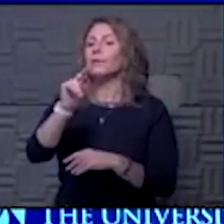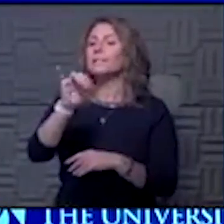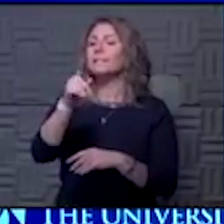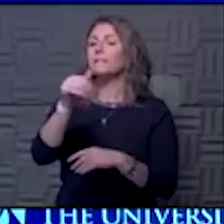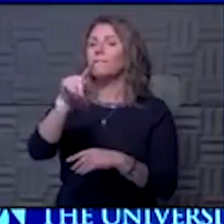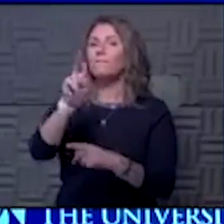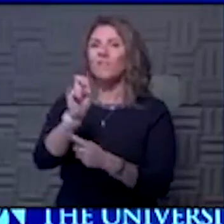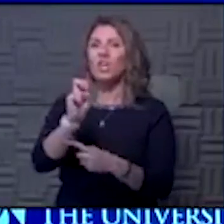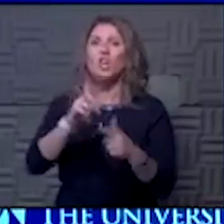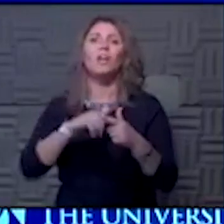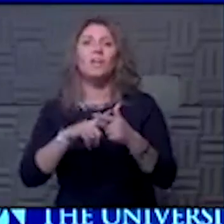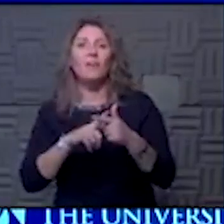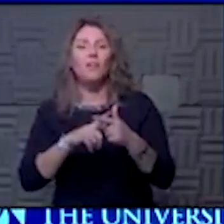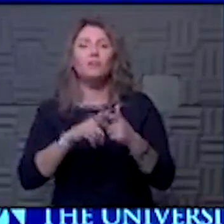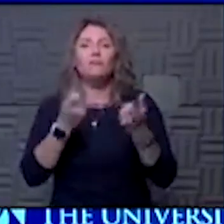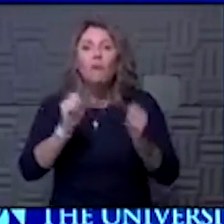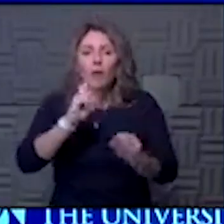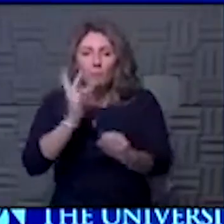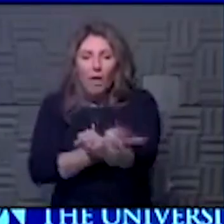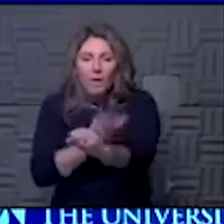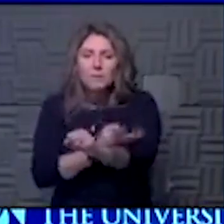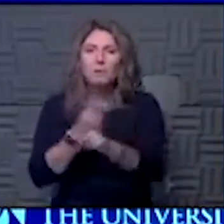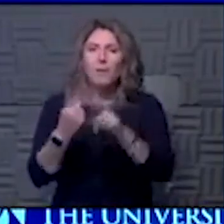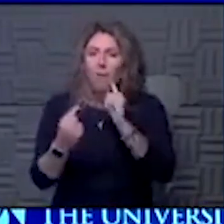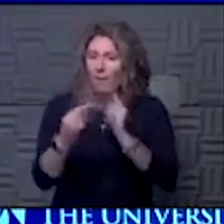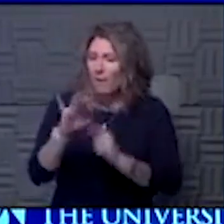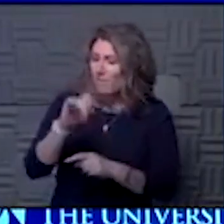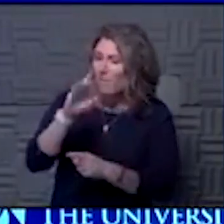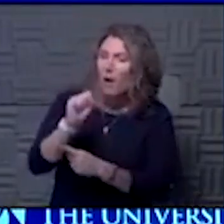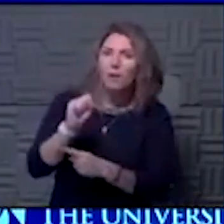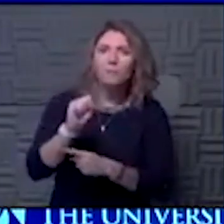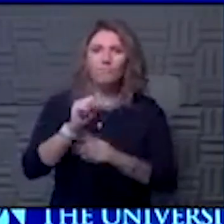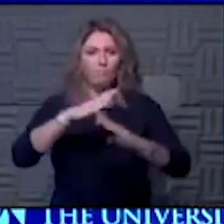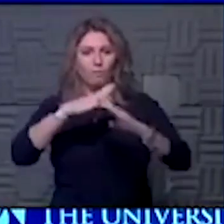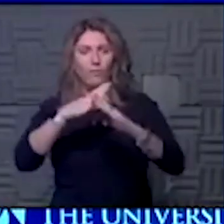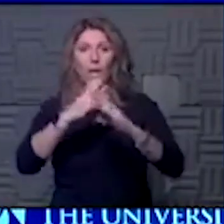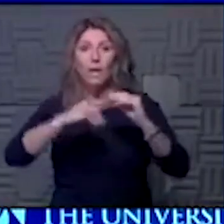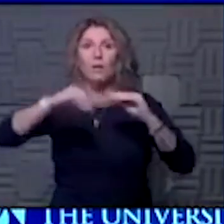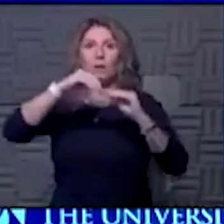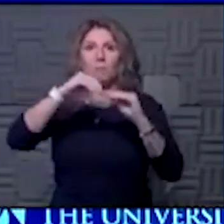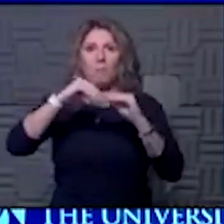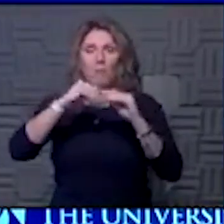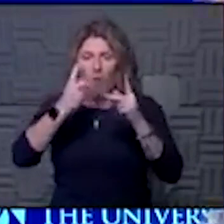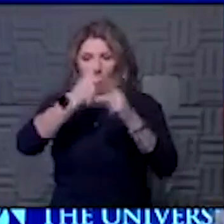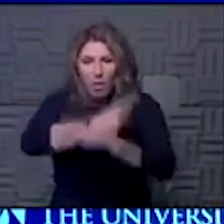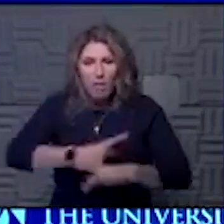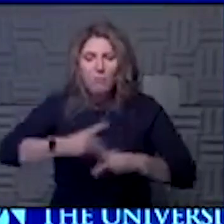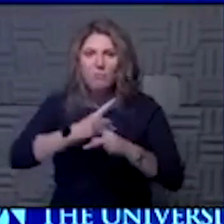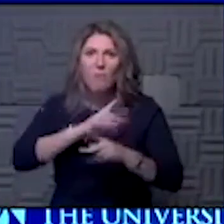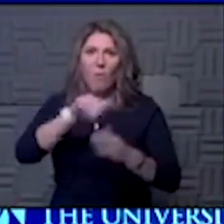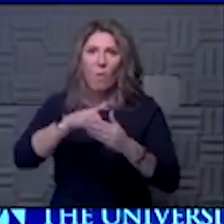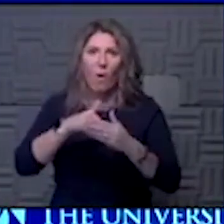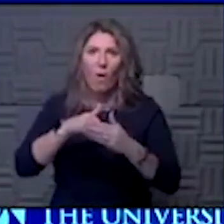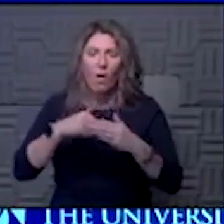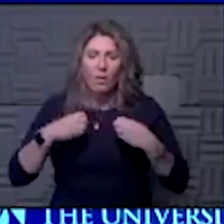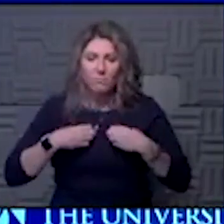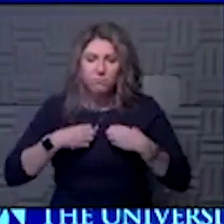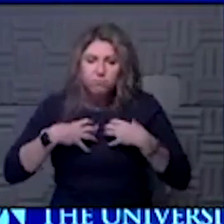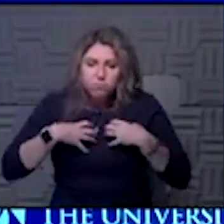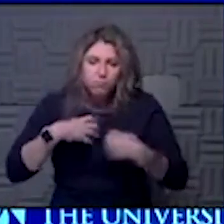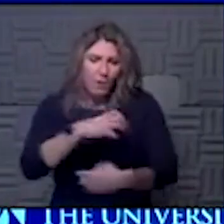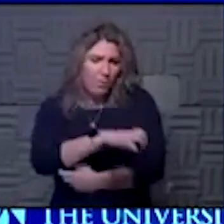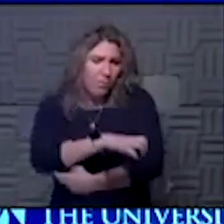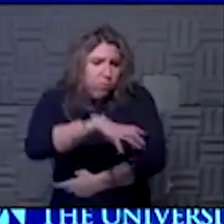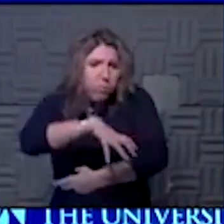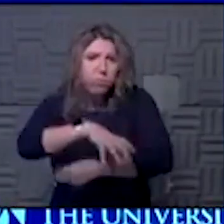give you plasma or antibodies to try and prevent furthering of that whole kind of swelling and et cetera throughout your